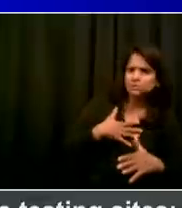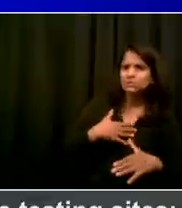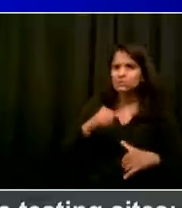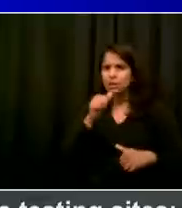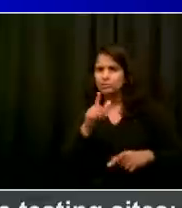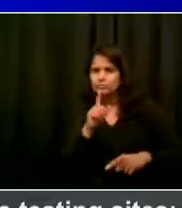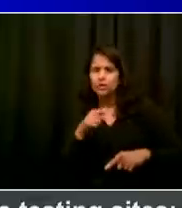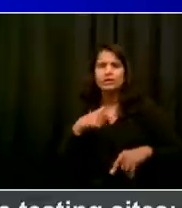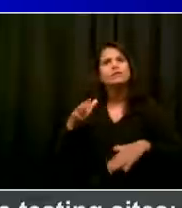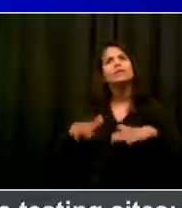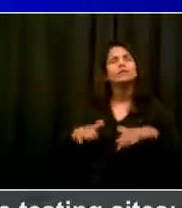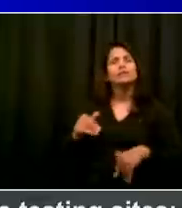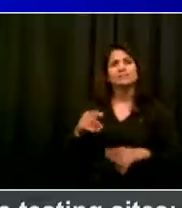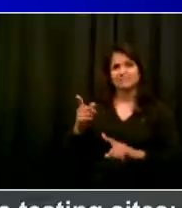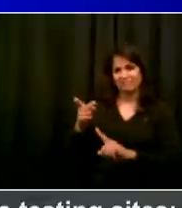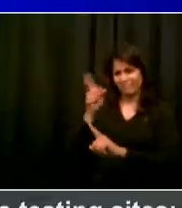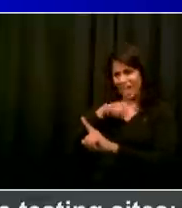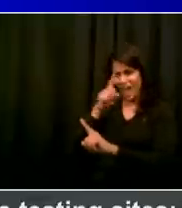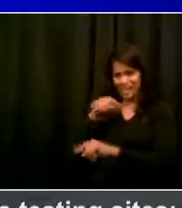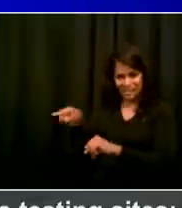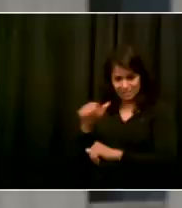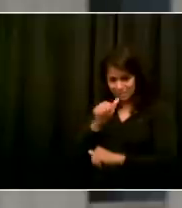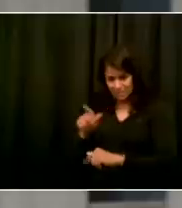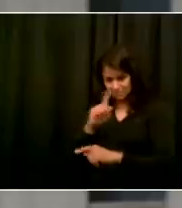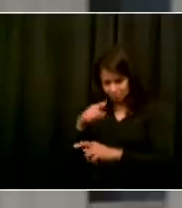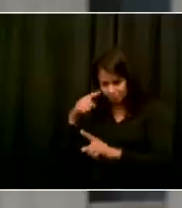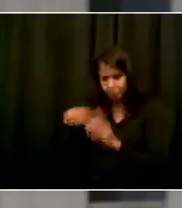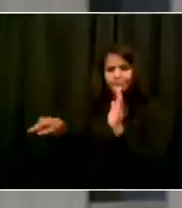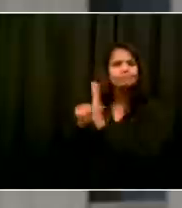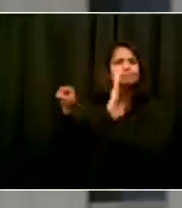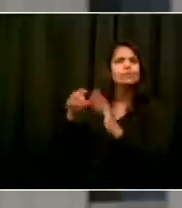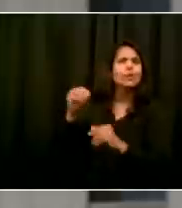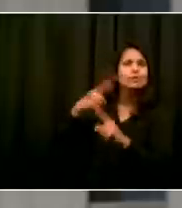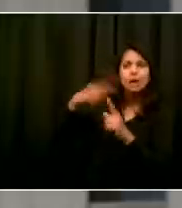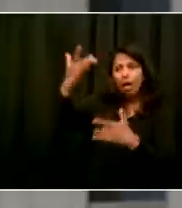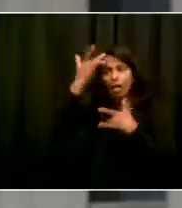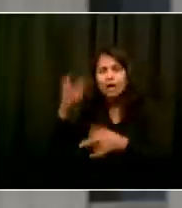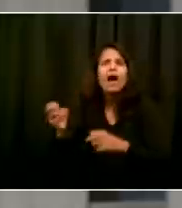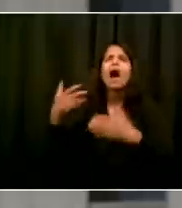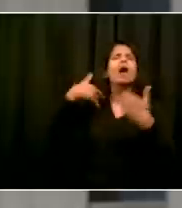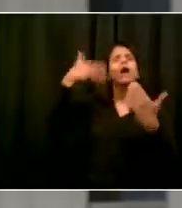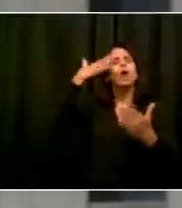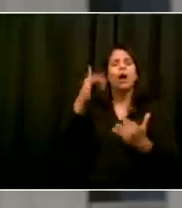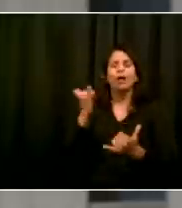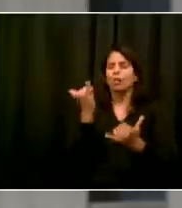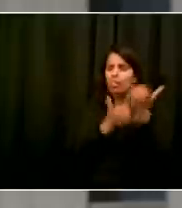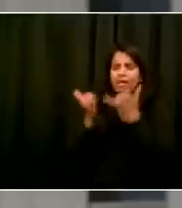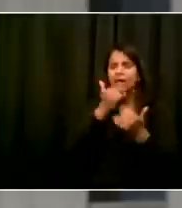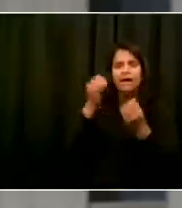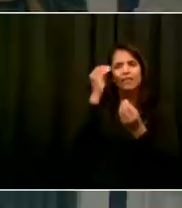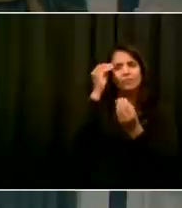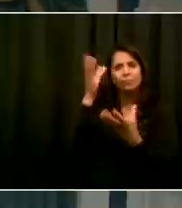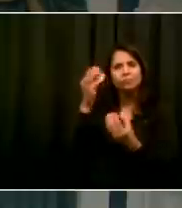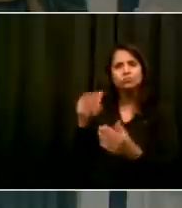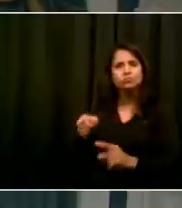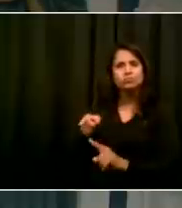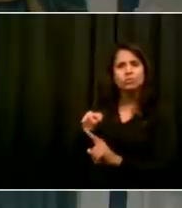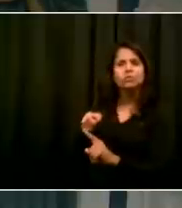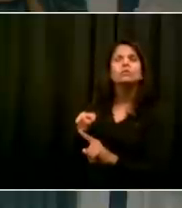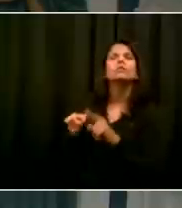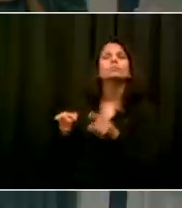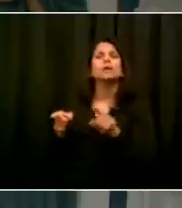and can spread the disease. Increased testing helps us to identify these people. So, Mr. Mayor, thank you for giving us the resources